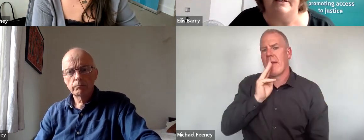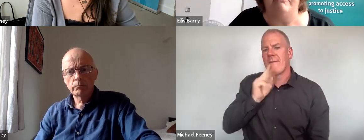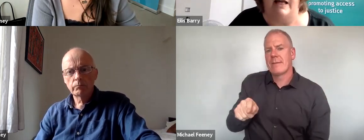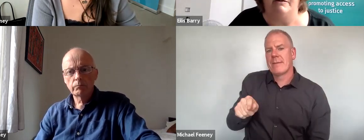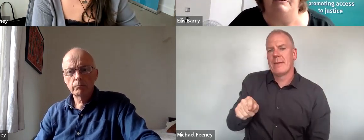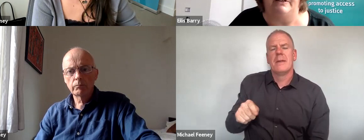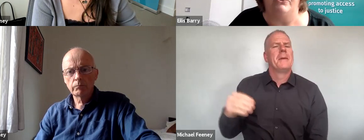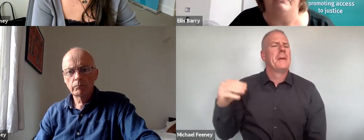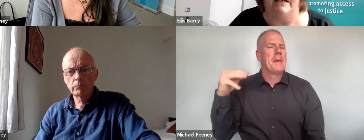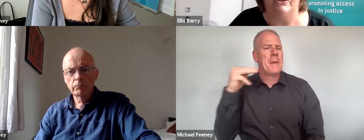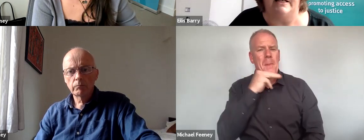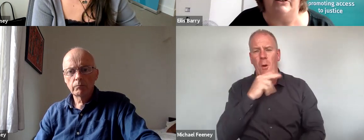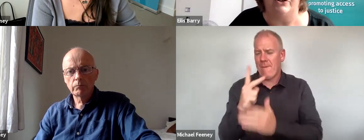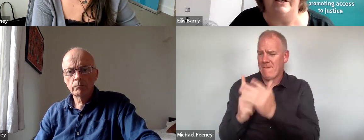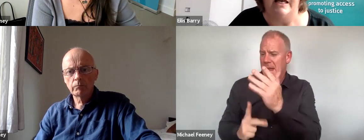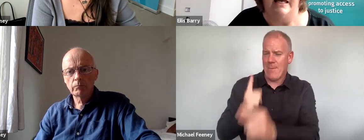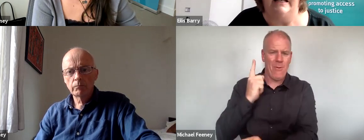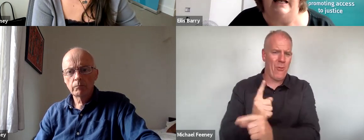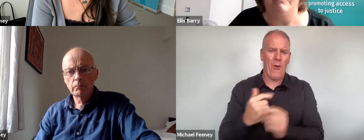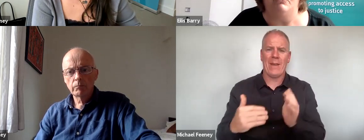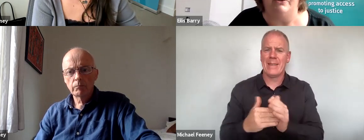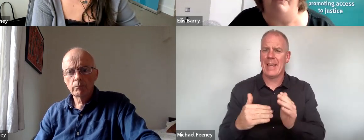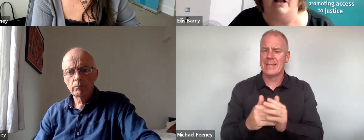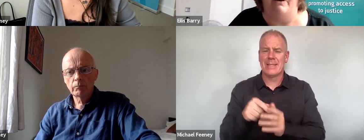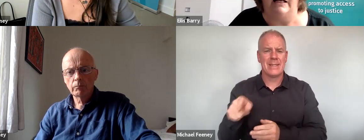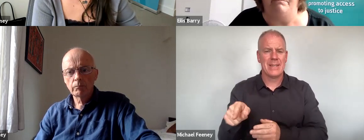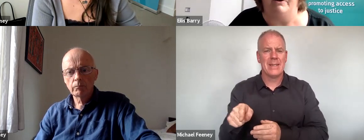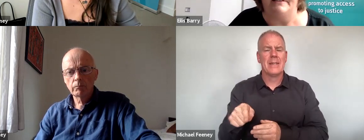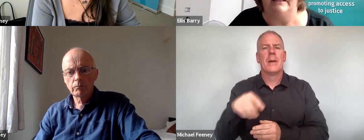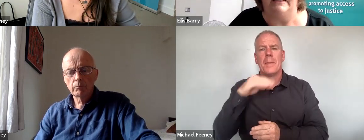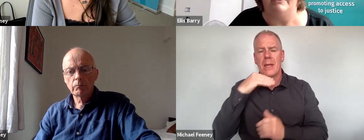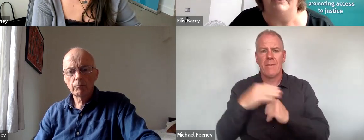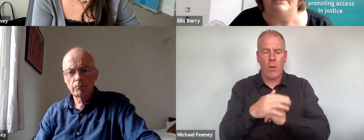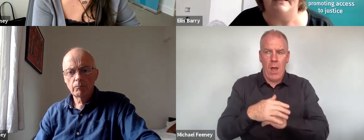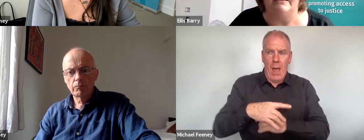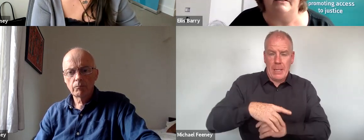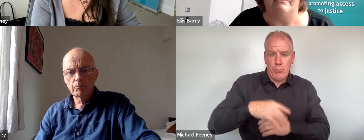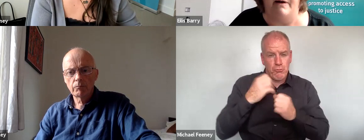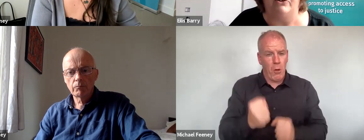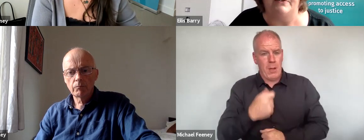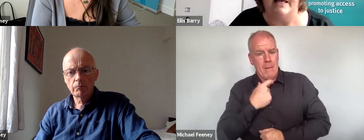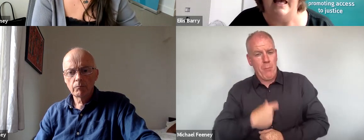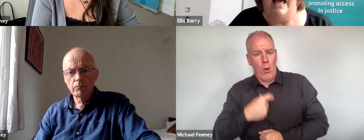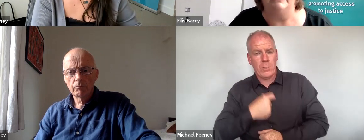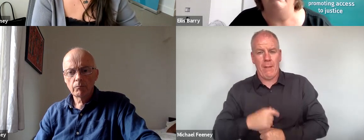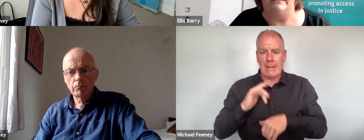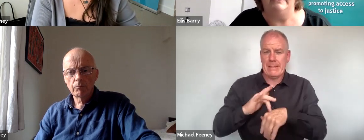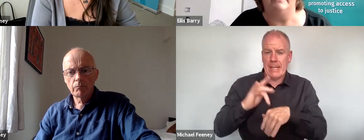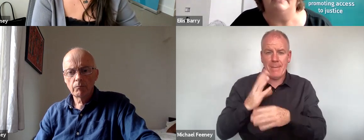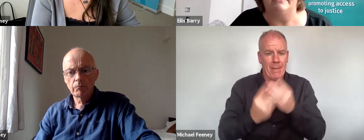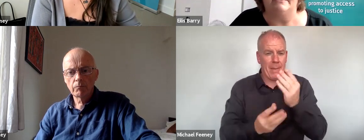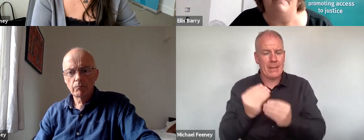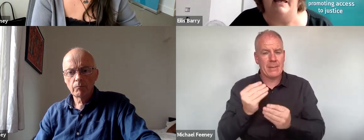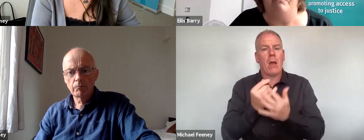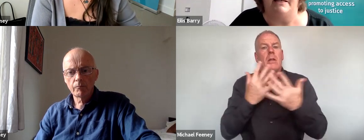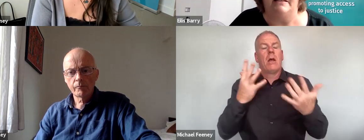important and valuable feature of the legislation in claims which involve highly personal, intimate and sensitive matters, and in many